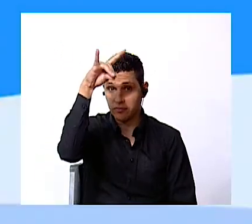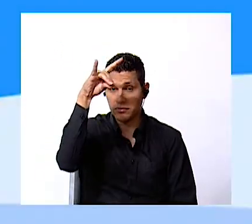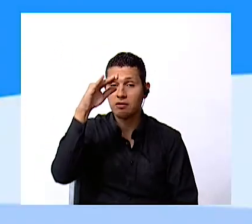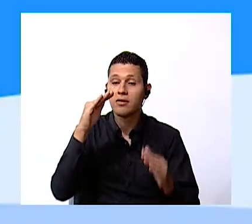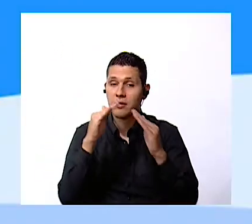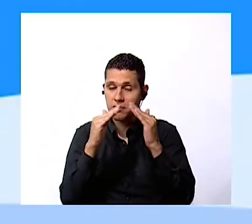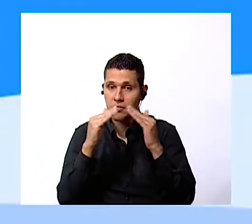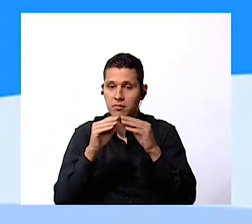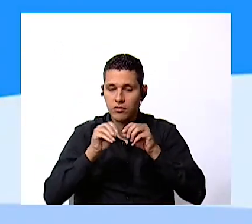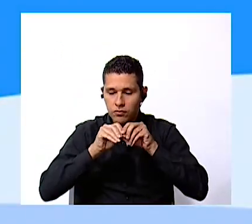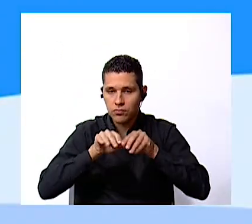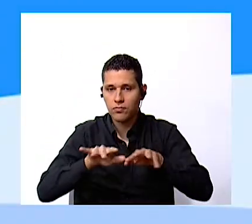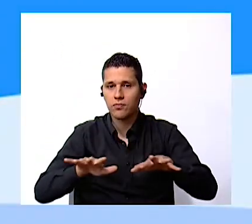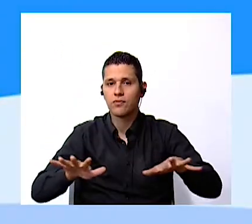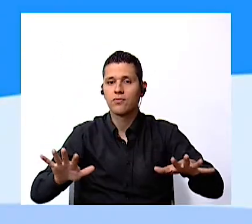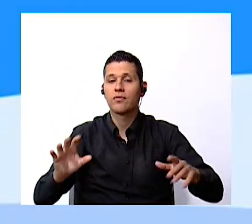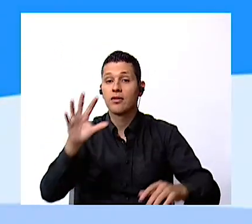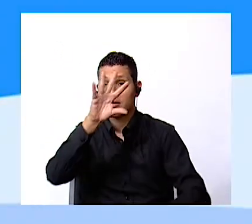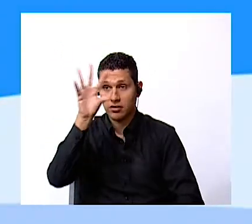ice